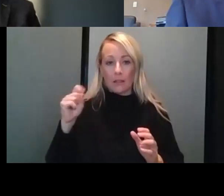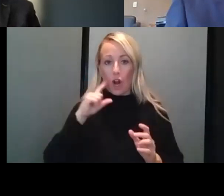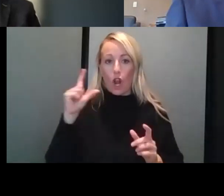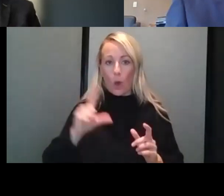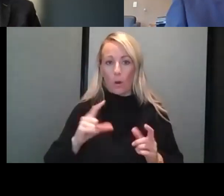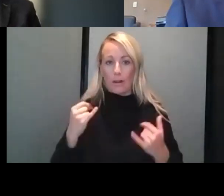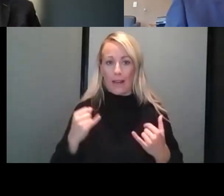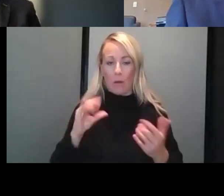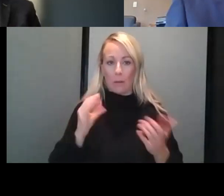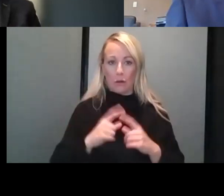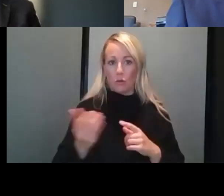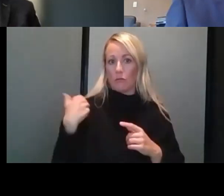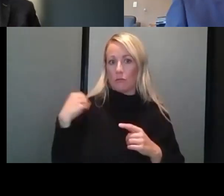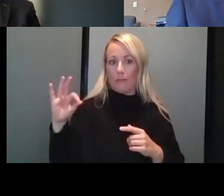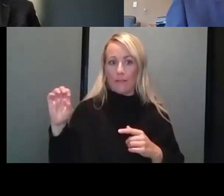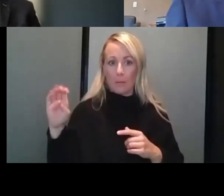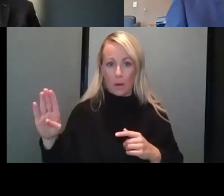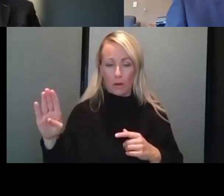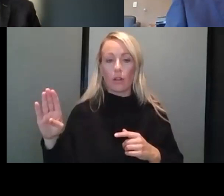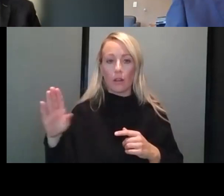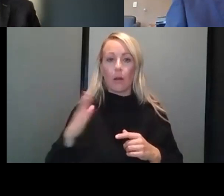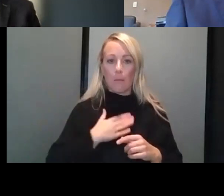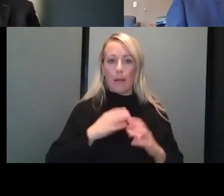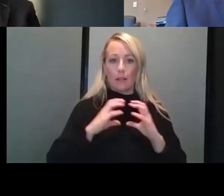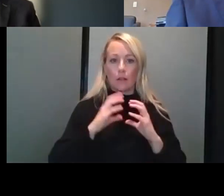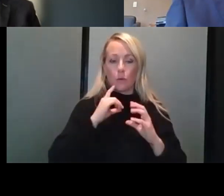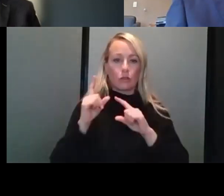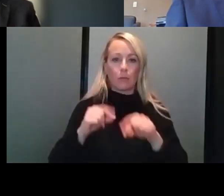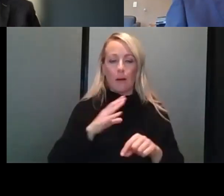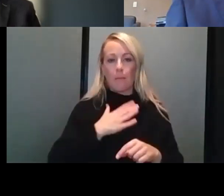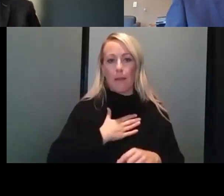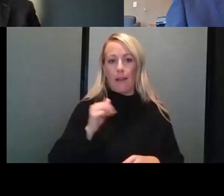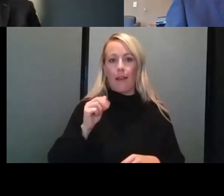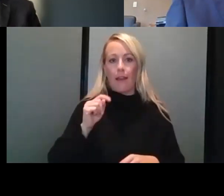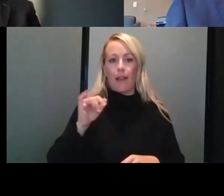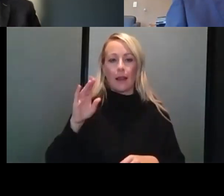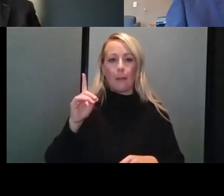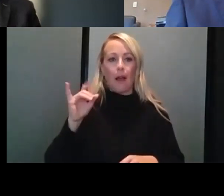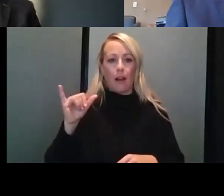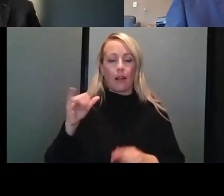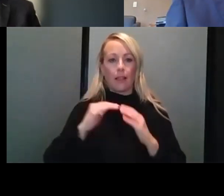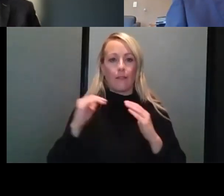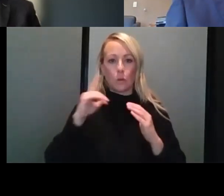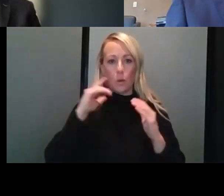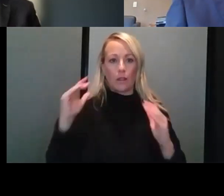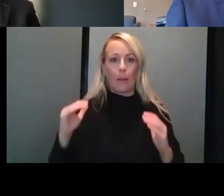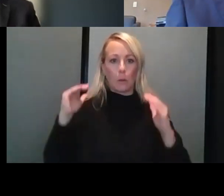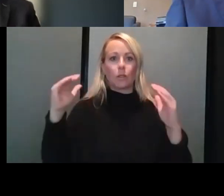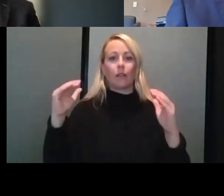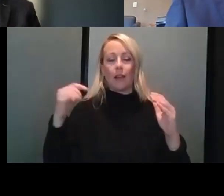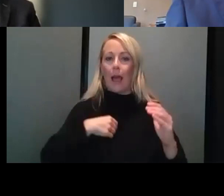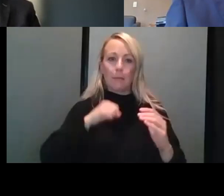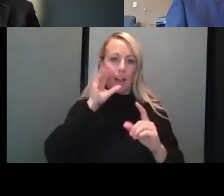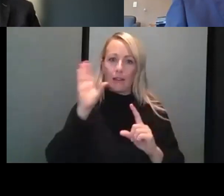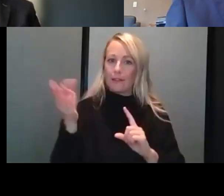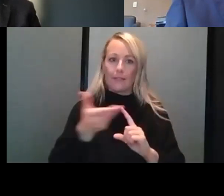the immune memory cells will respond and my antibody levels, uh, will get boosted. I'm not convinced